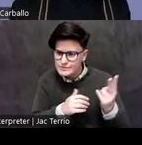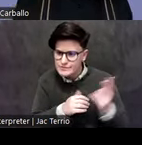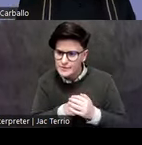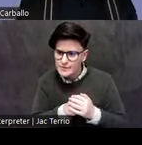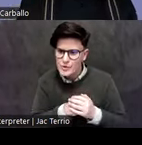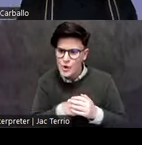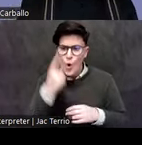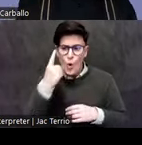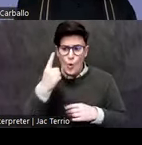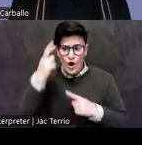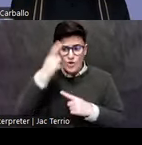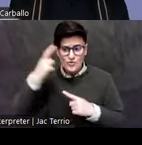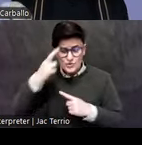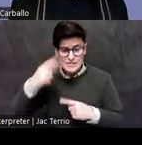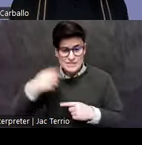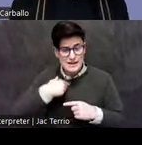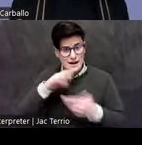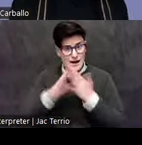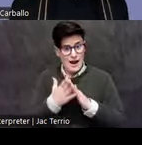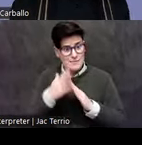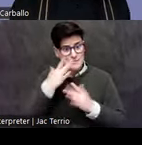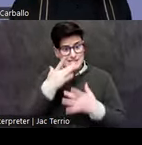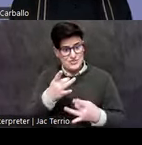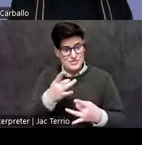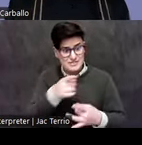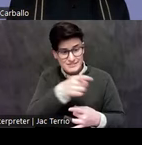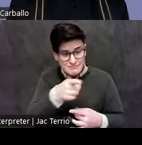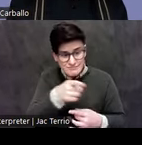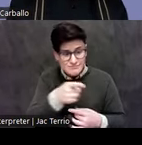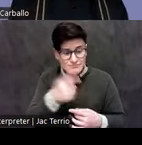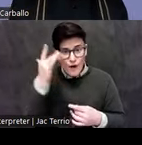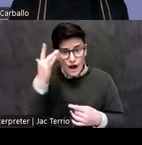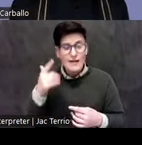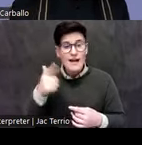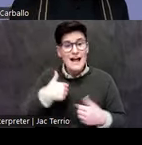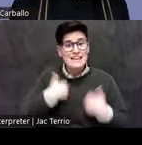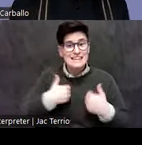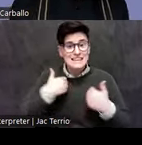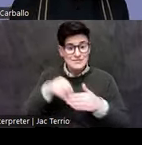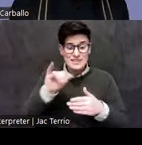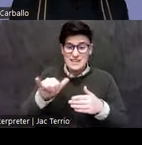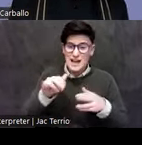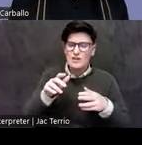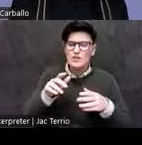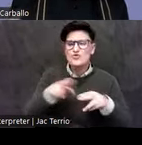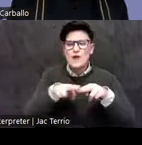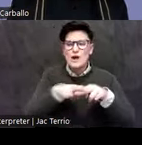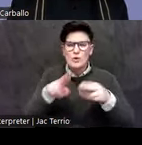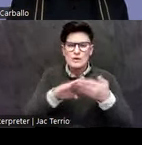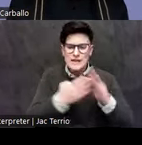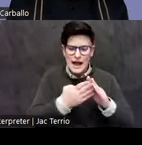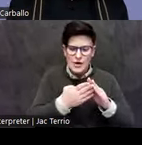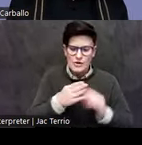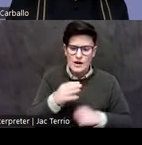connections was, well, first living in the railroad town of Apisaco, which is in